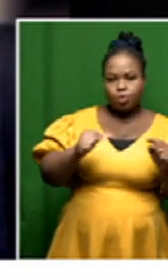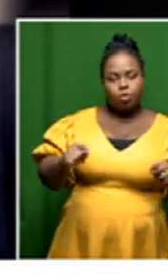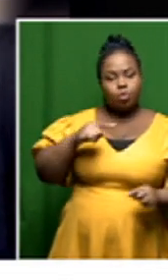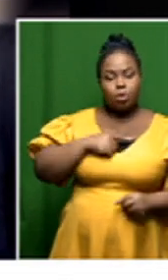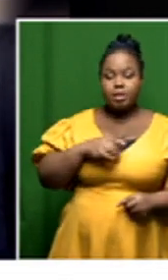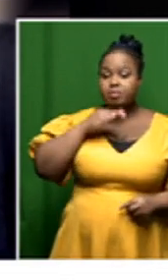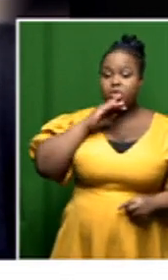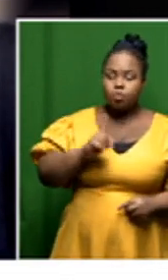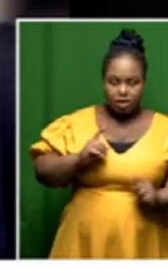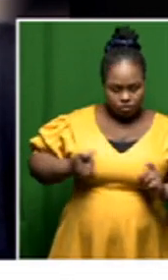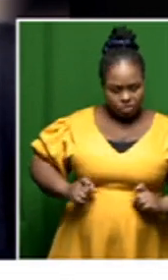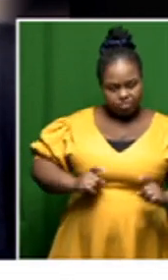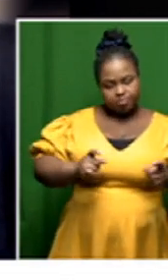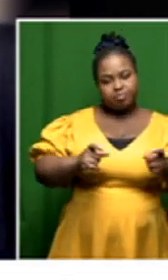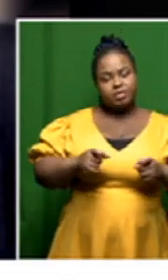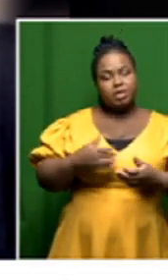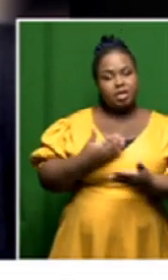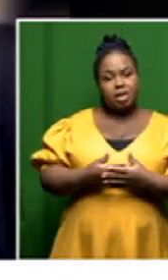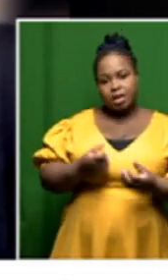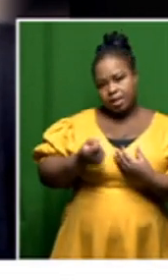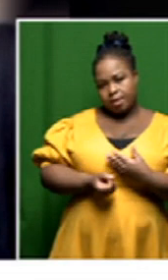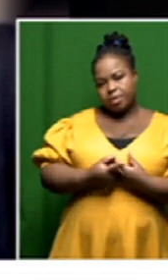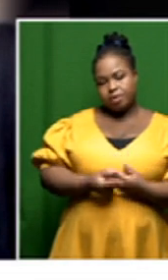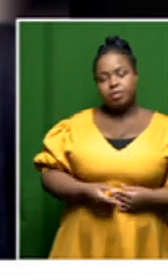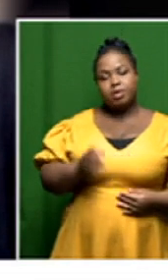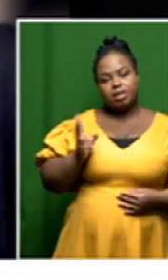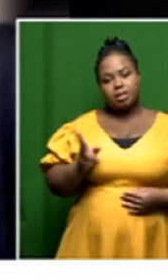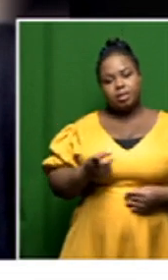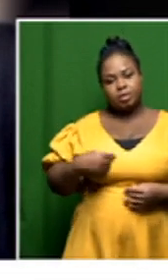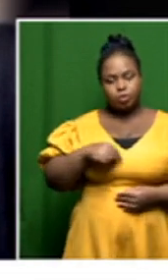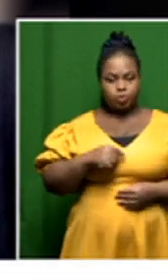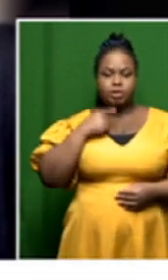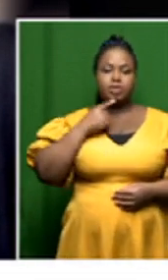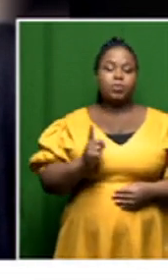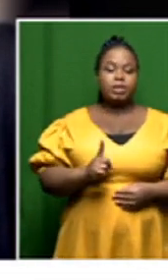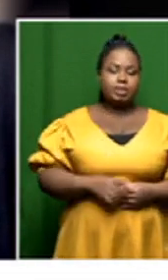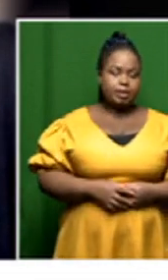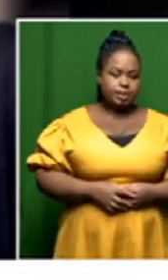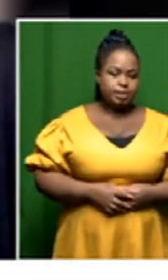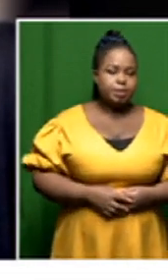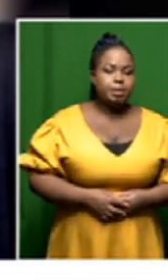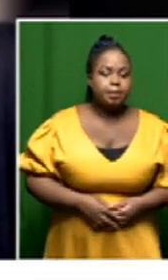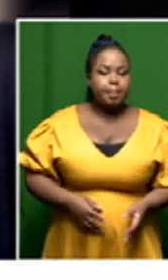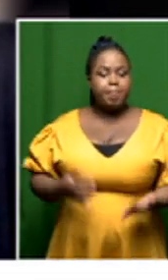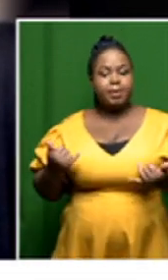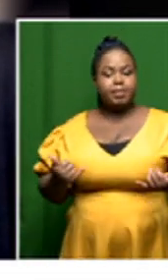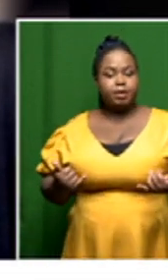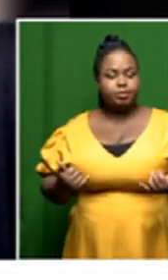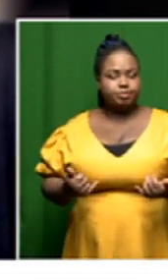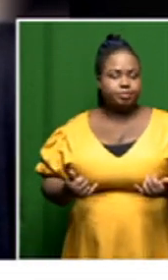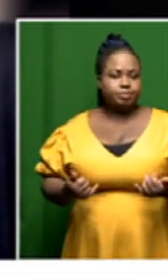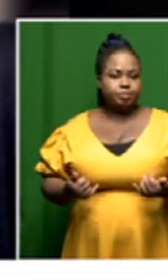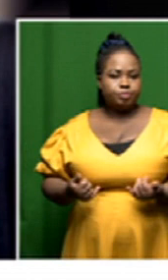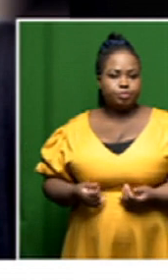investigations are going to take place and what we are saying again um the this point about